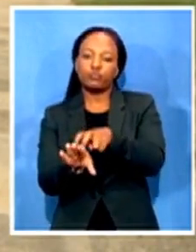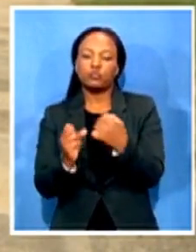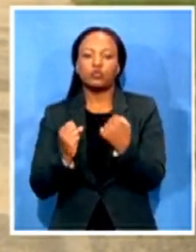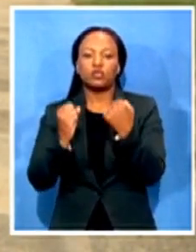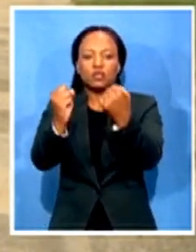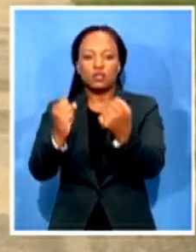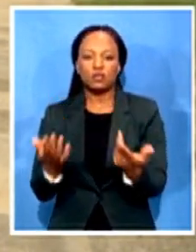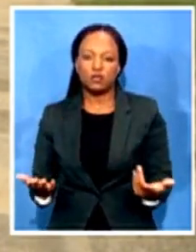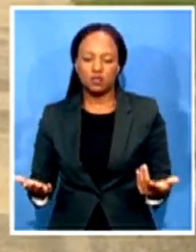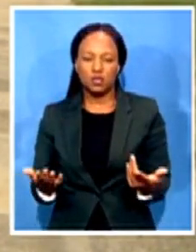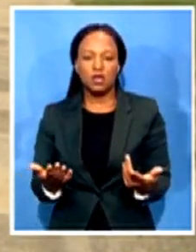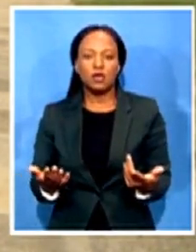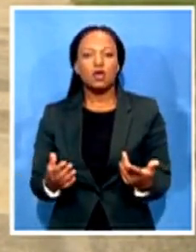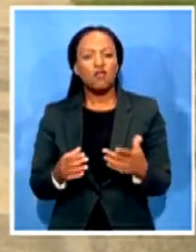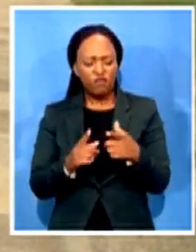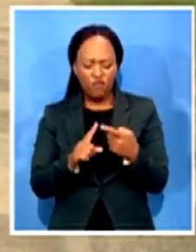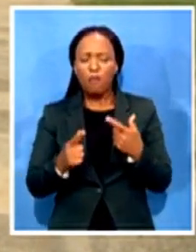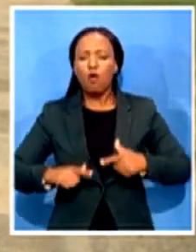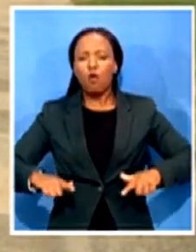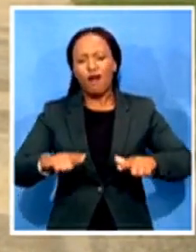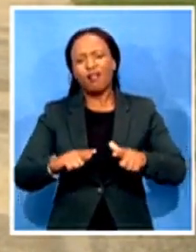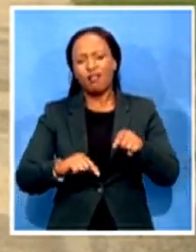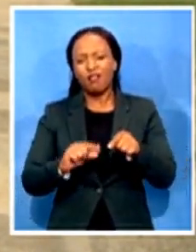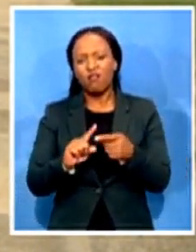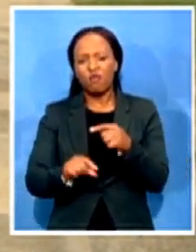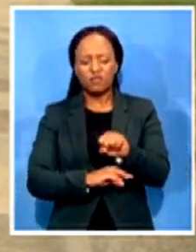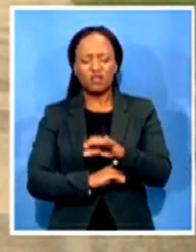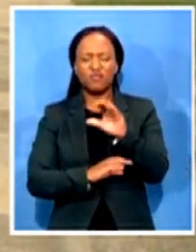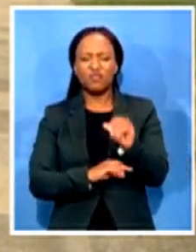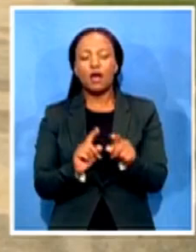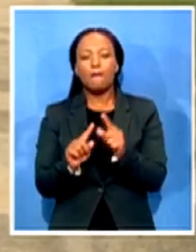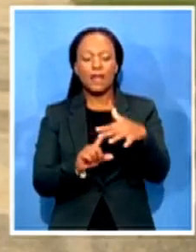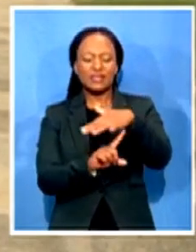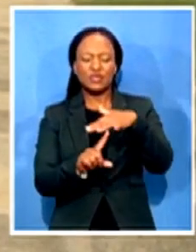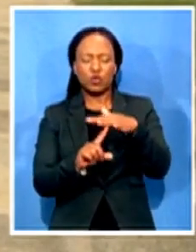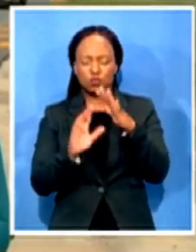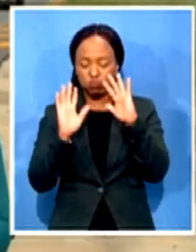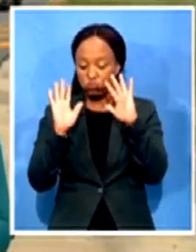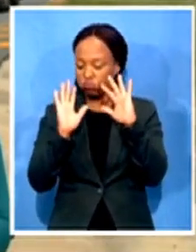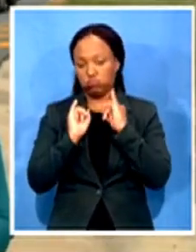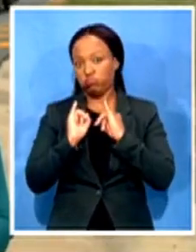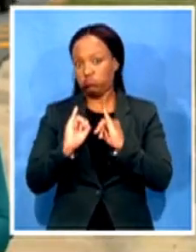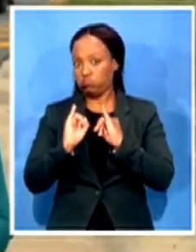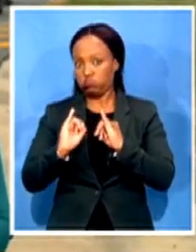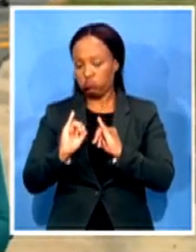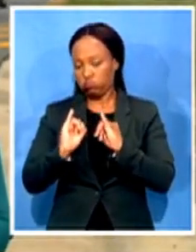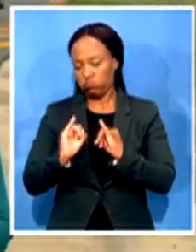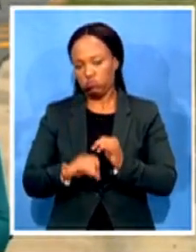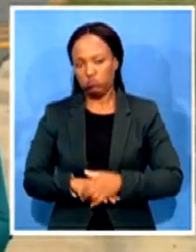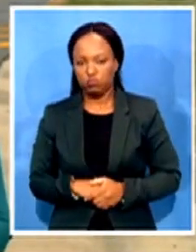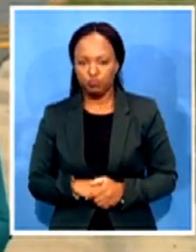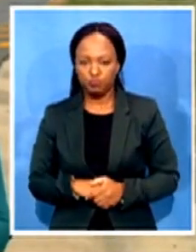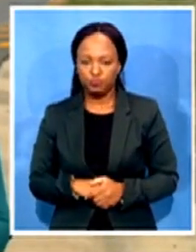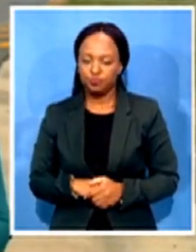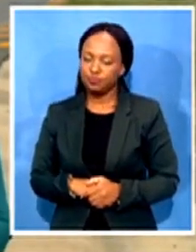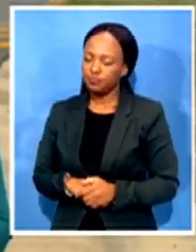he says the situation is appalling at the border post thank you so much for bringing us that update and